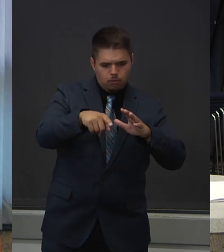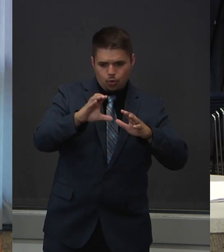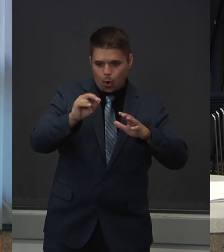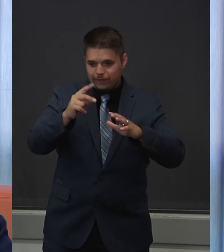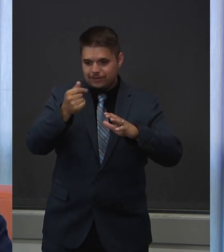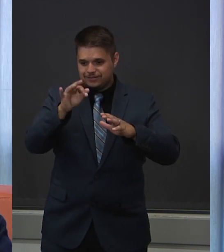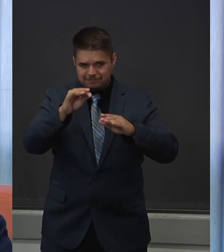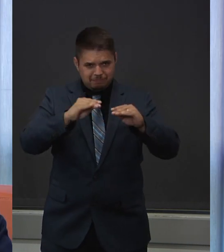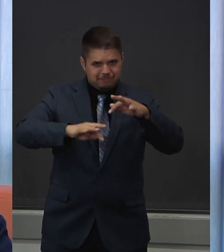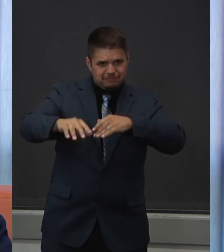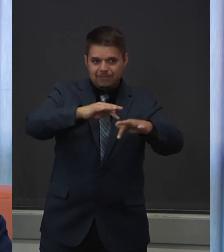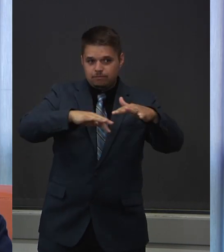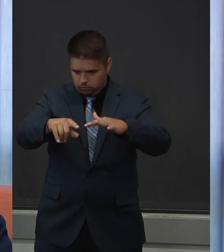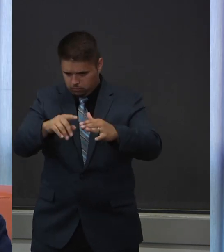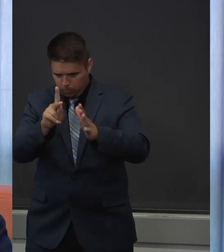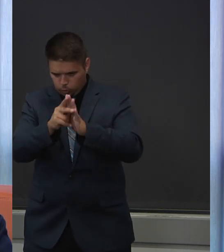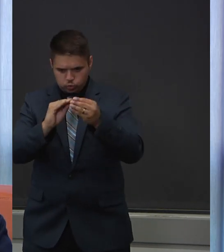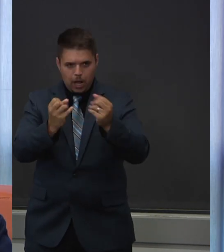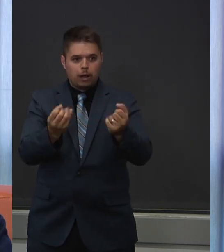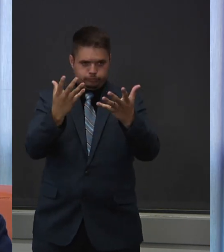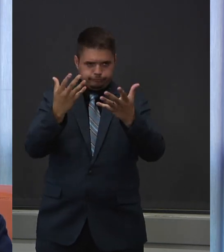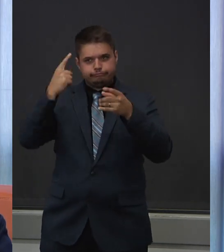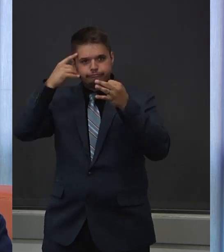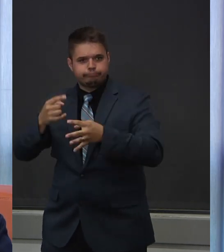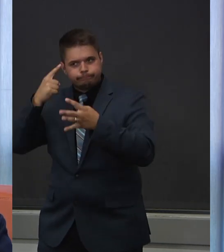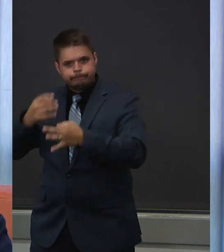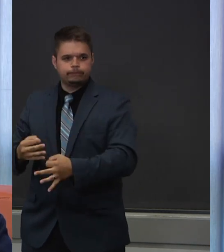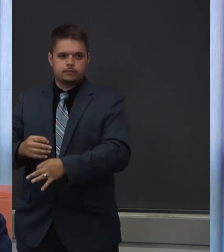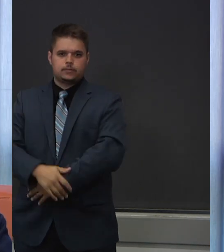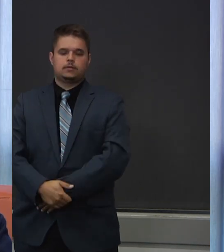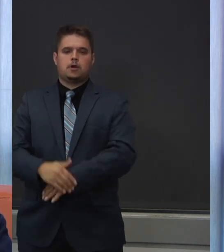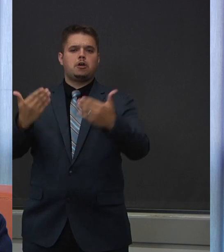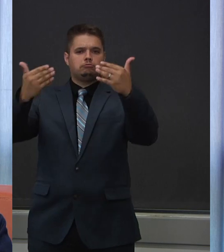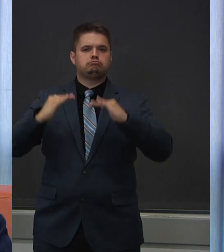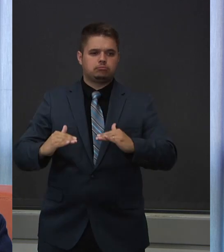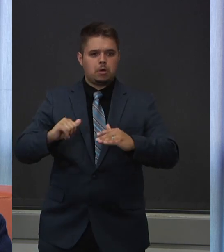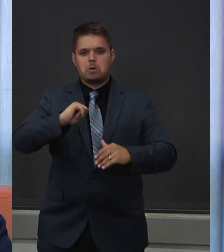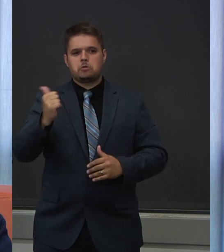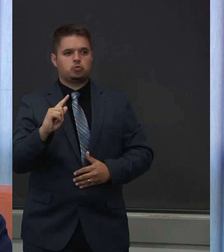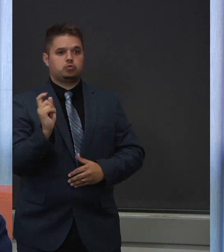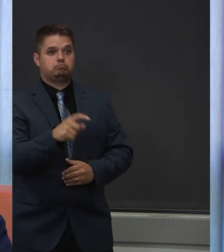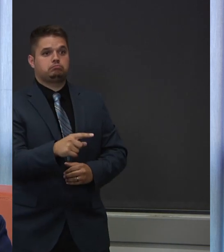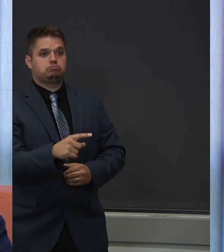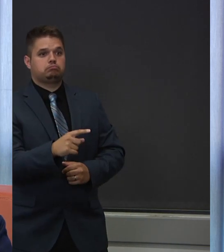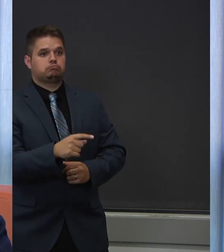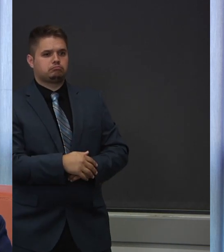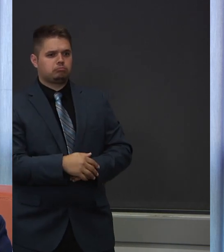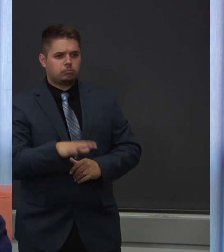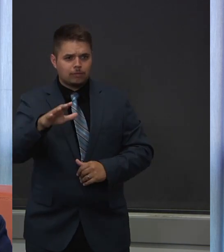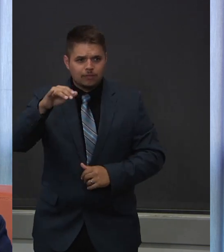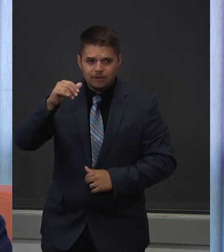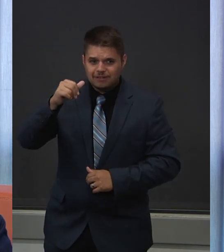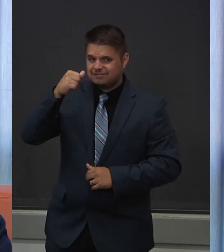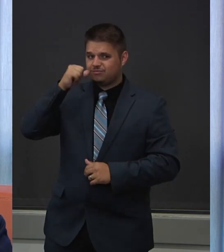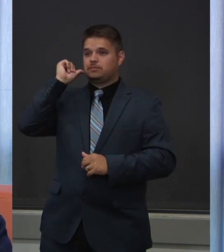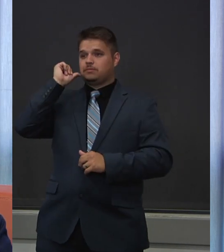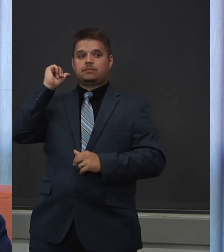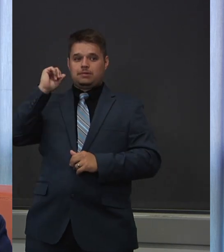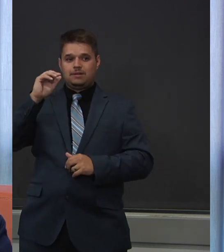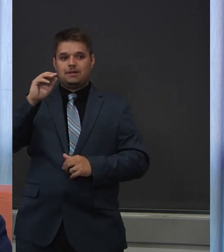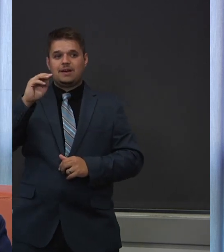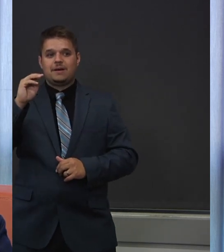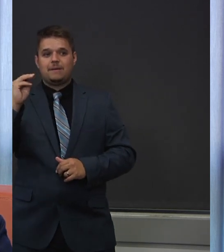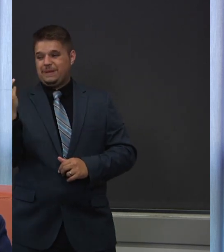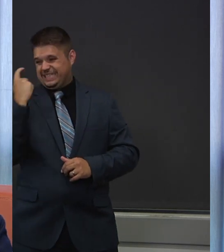Next question is from Guillaume or Guillaume. Are Monday's case numbers lower than the average of the rest of the week?